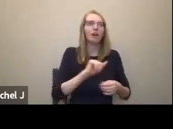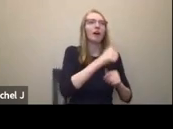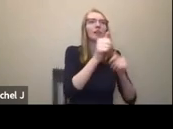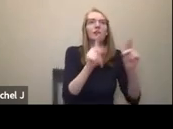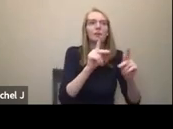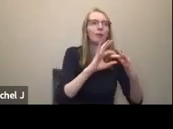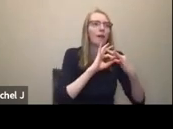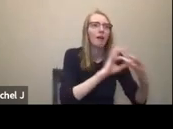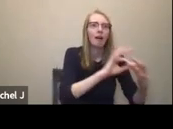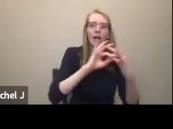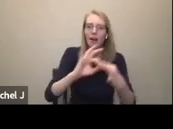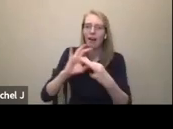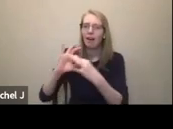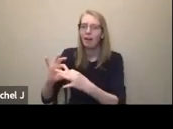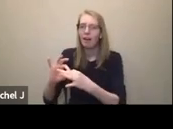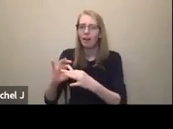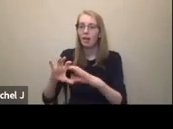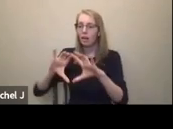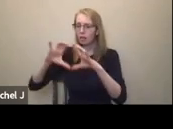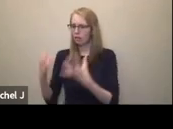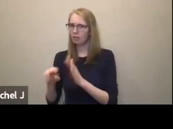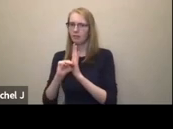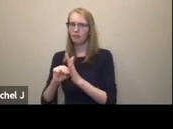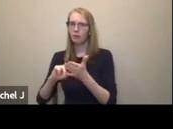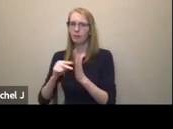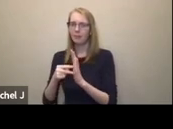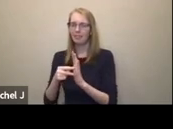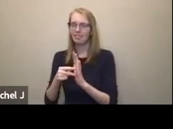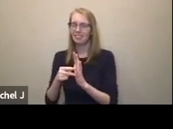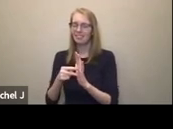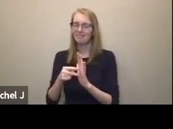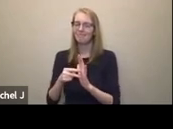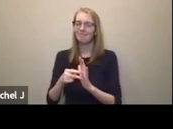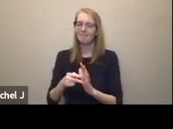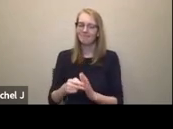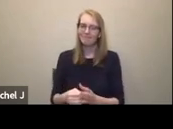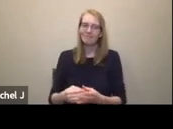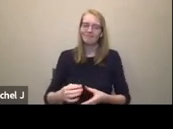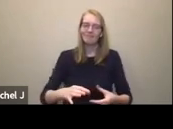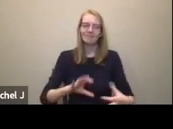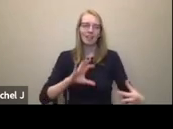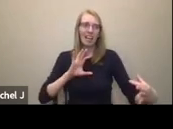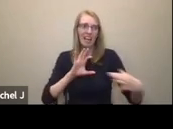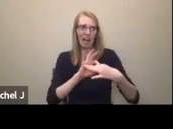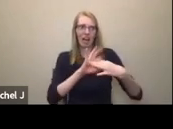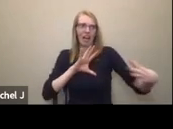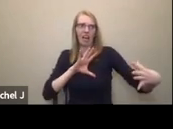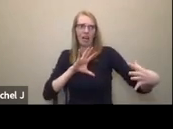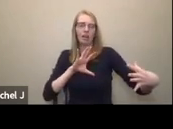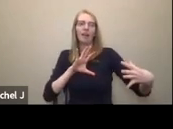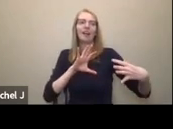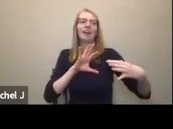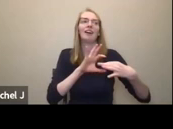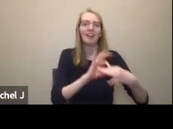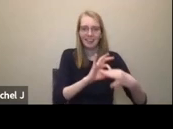collective healing model is a restoration of not just resources, but also of those relationships and a re